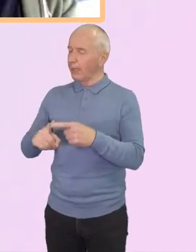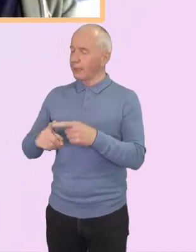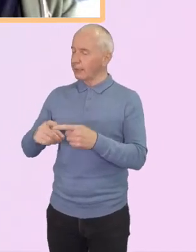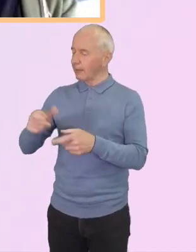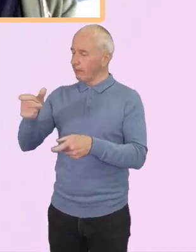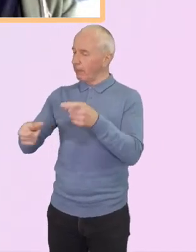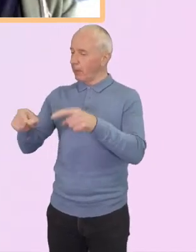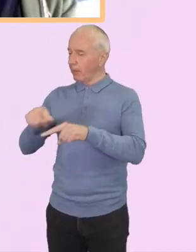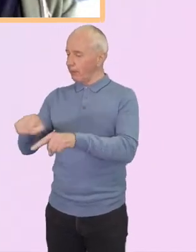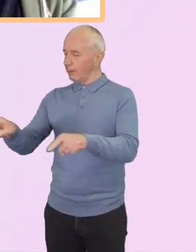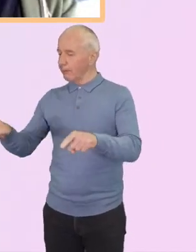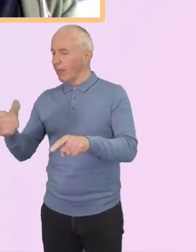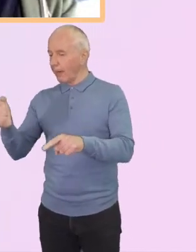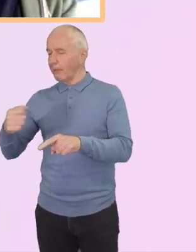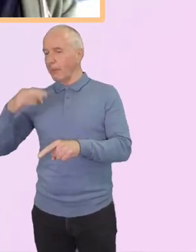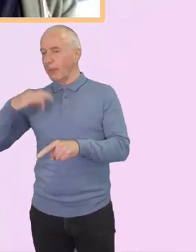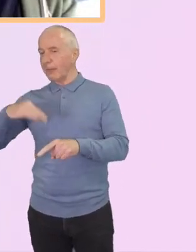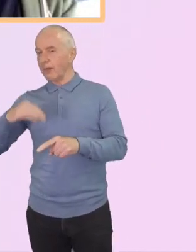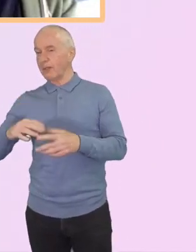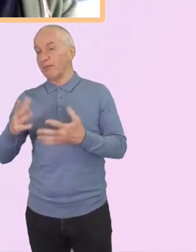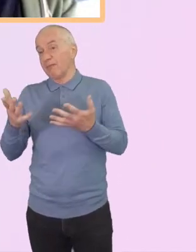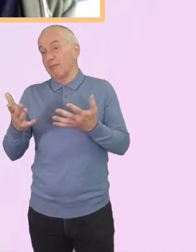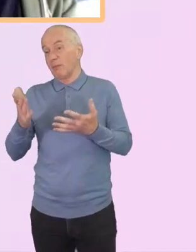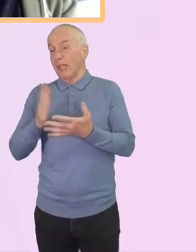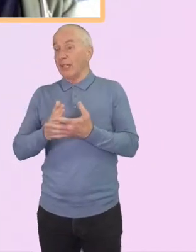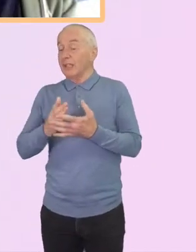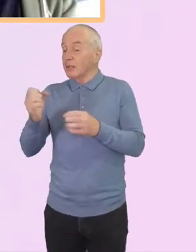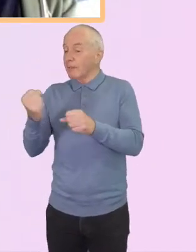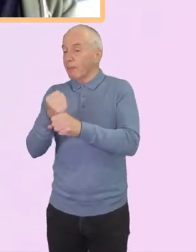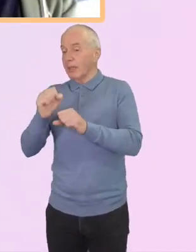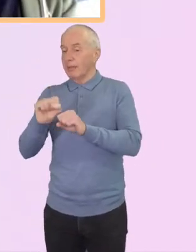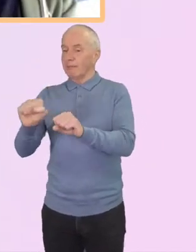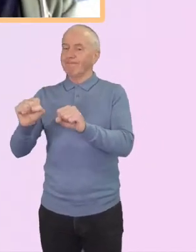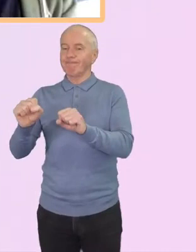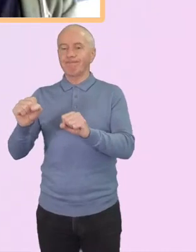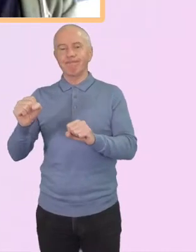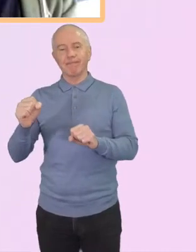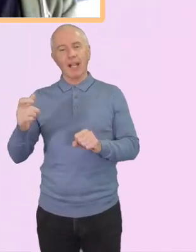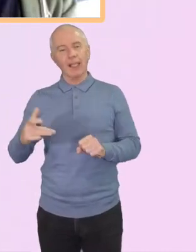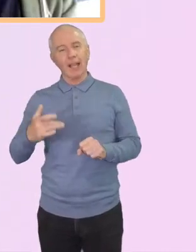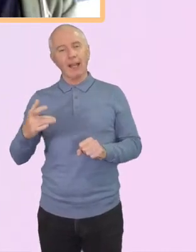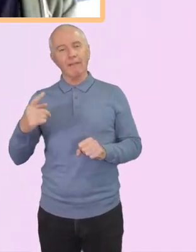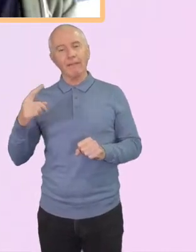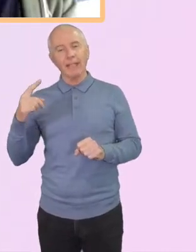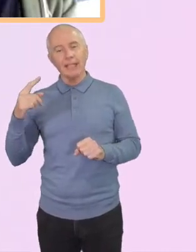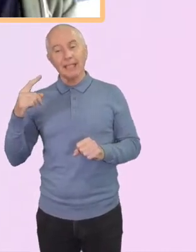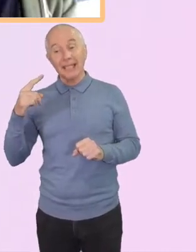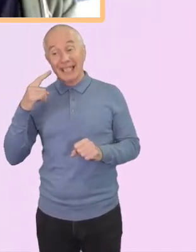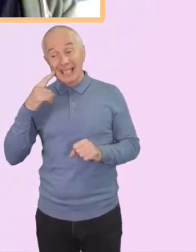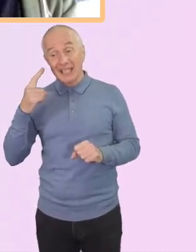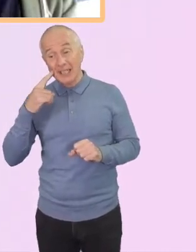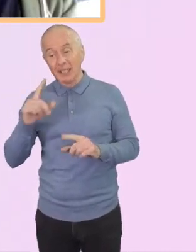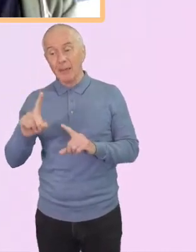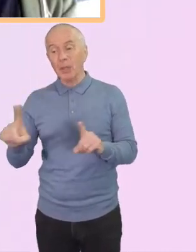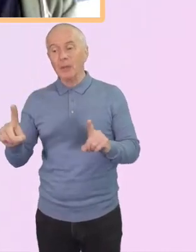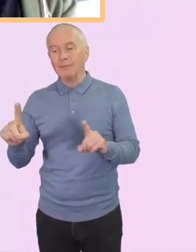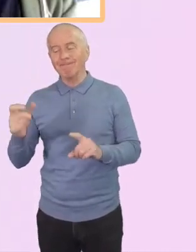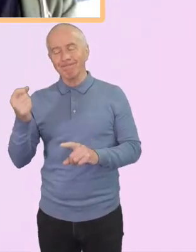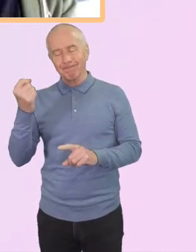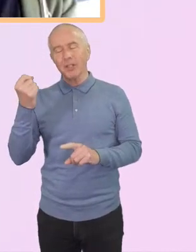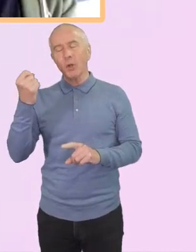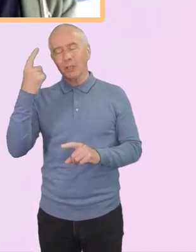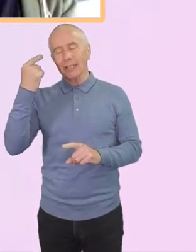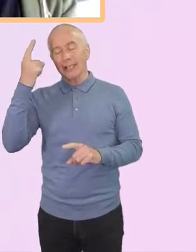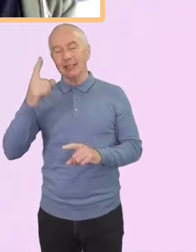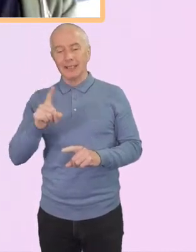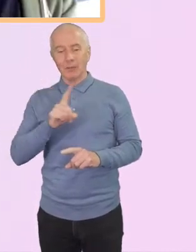Having white privilege does not make your life easy, but understanding it can make you realise why other